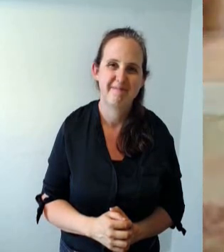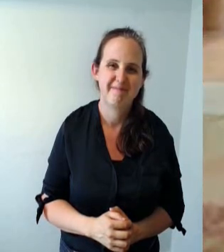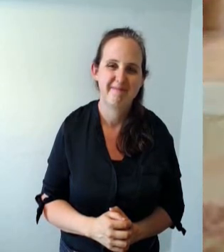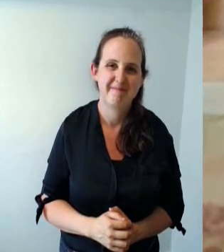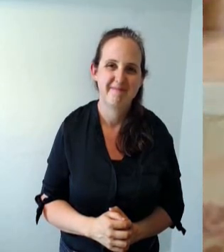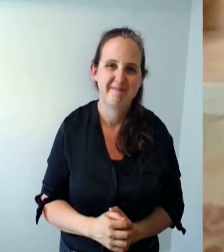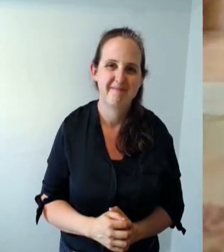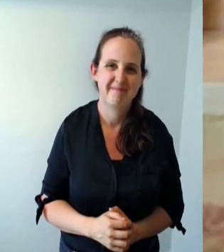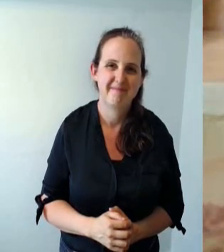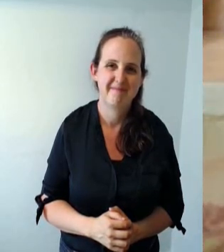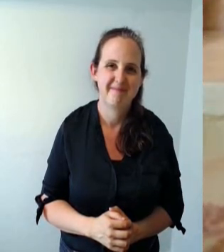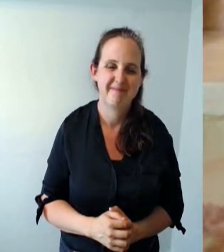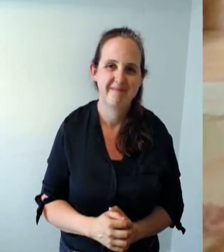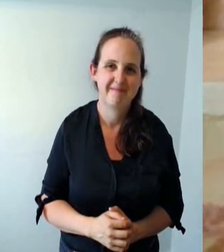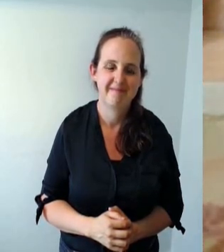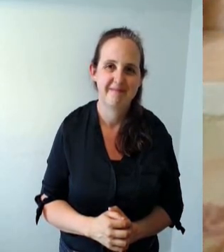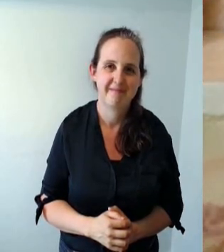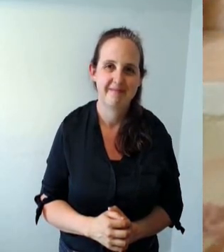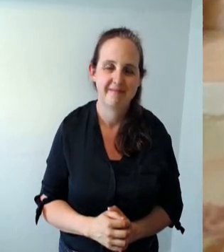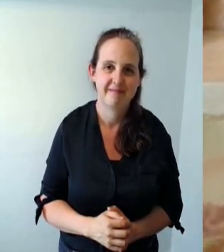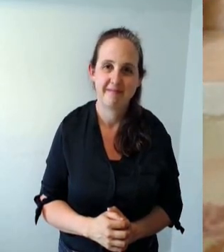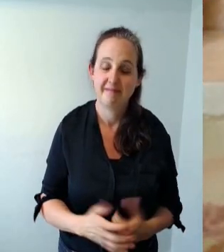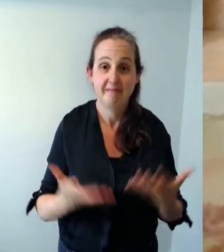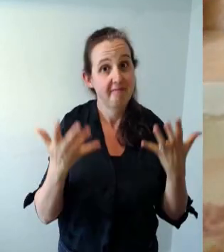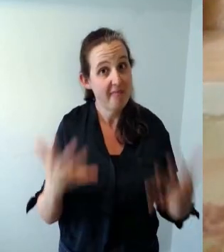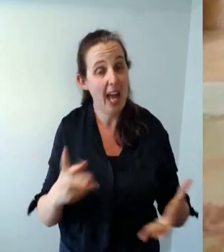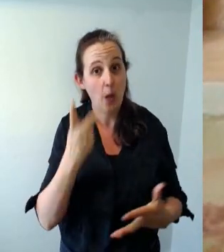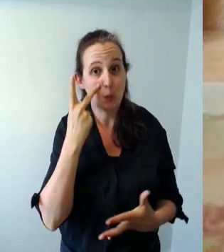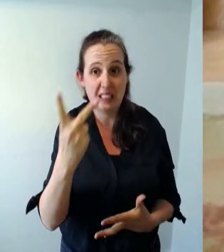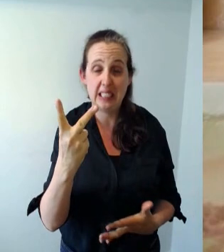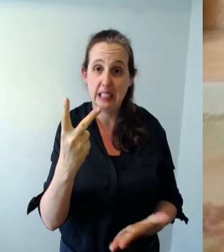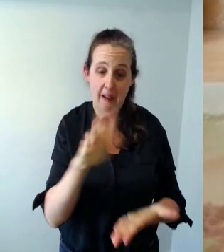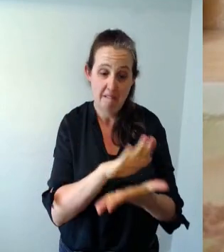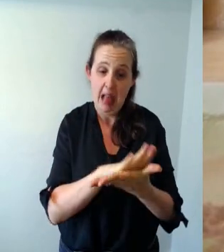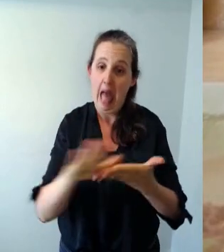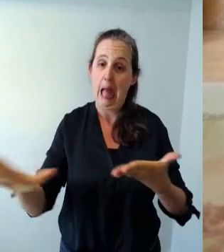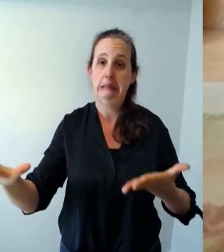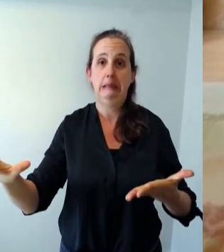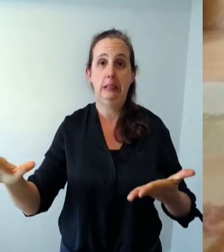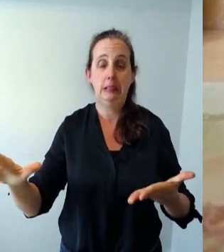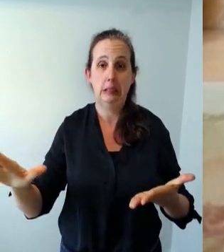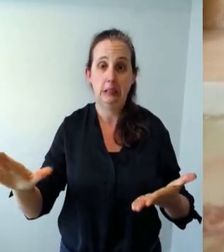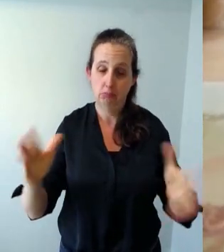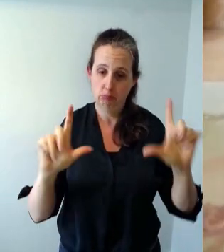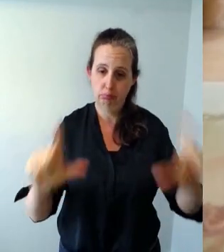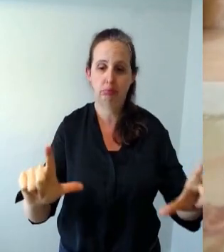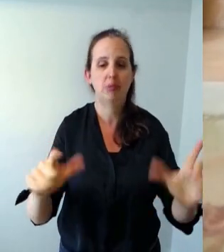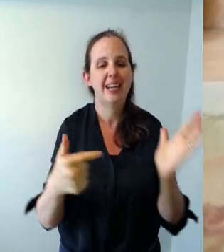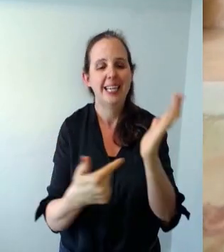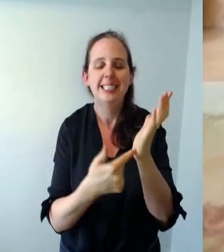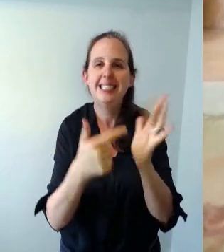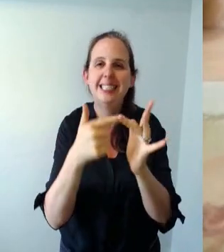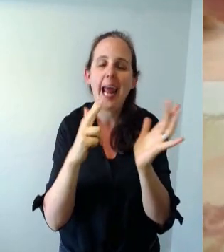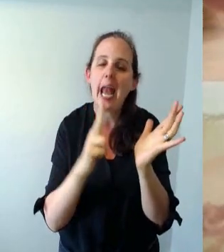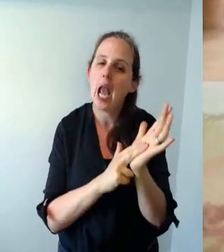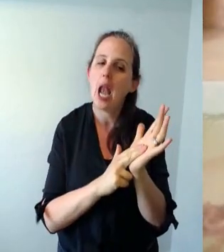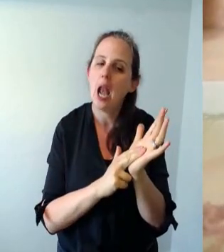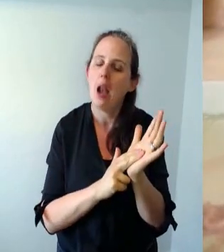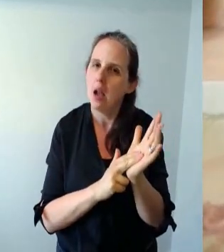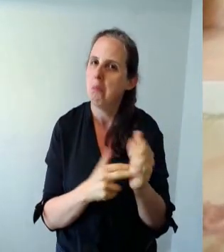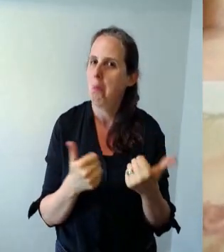we have a relatively flat sheet of tin um surprisingly